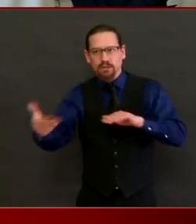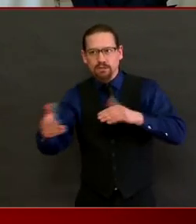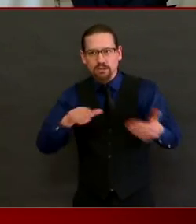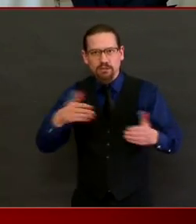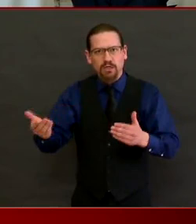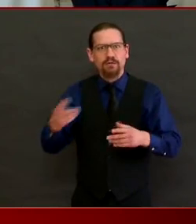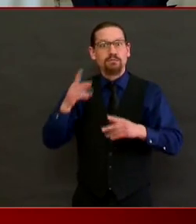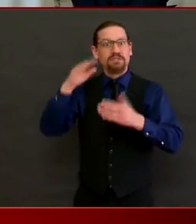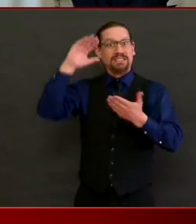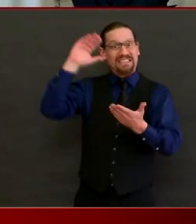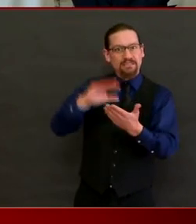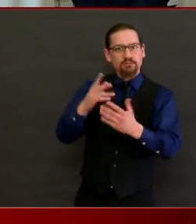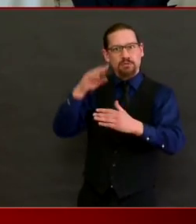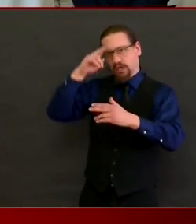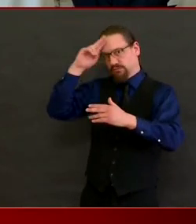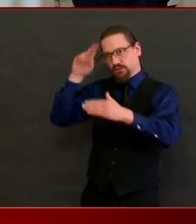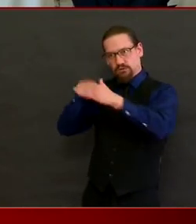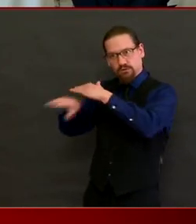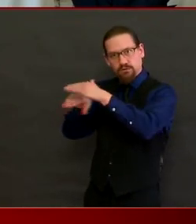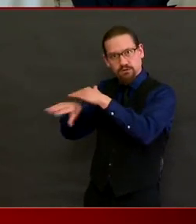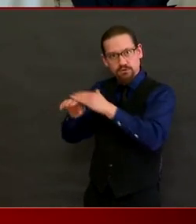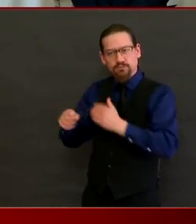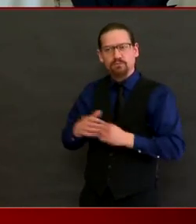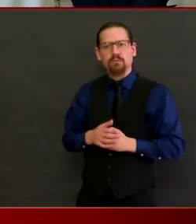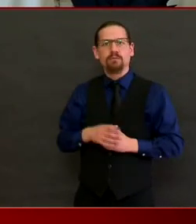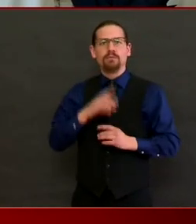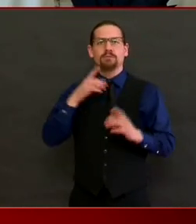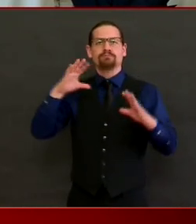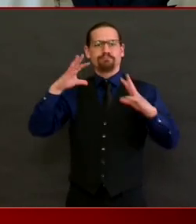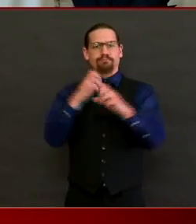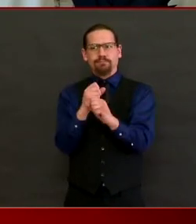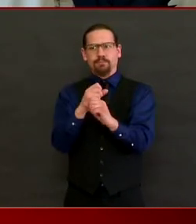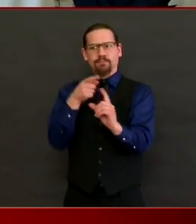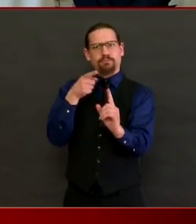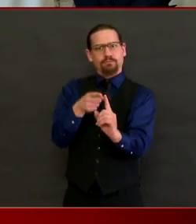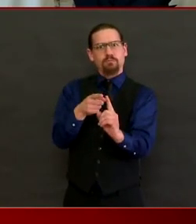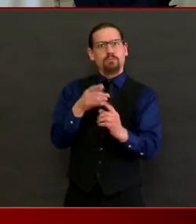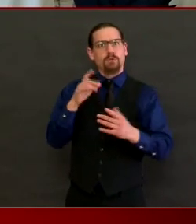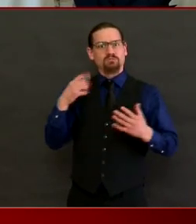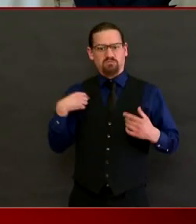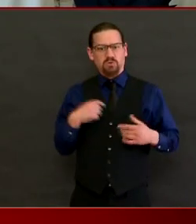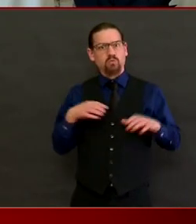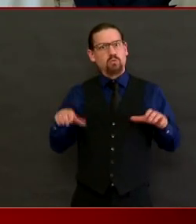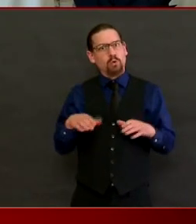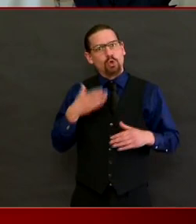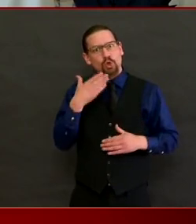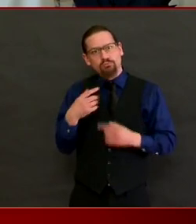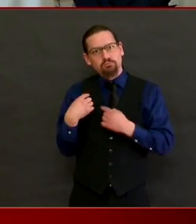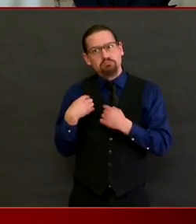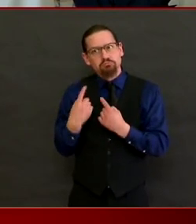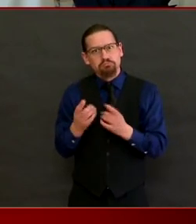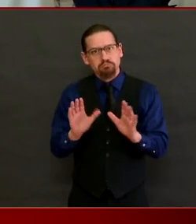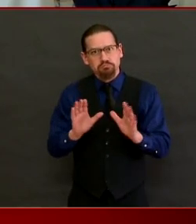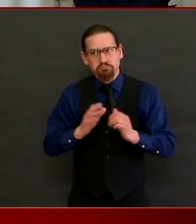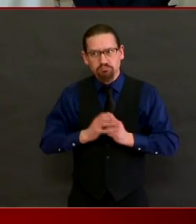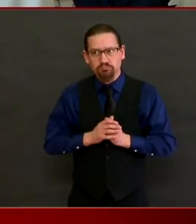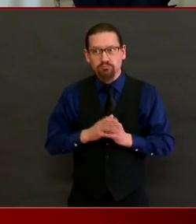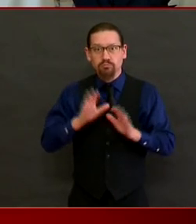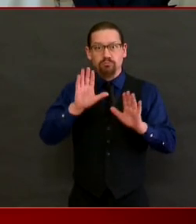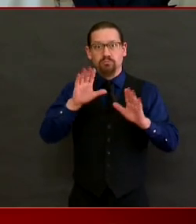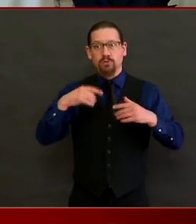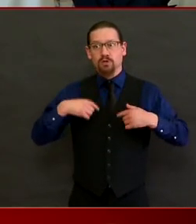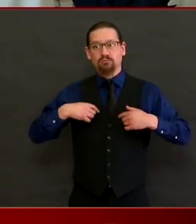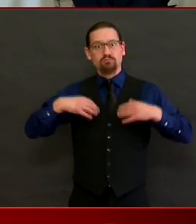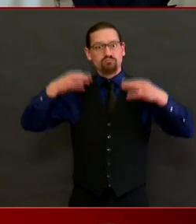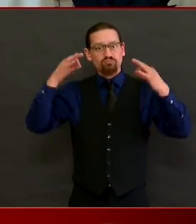shape right now, but we can't take our foot off the gas. We cannot take our foot off the gas in readying the system for that